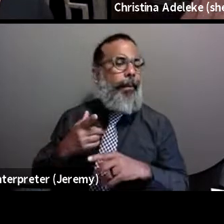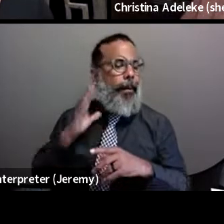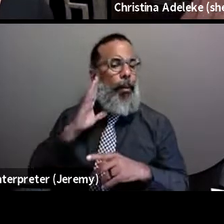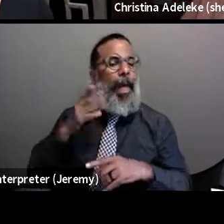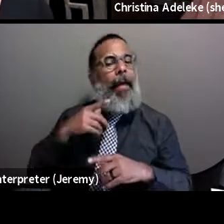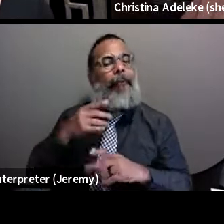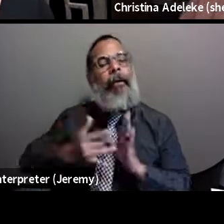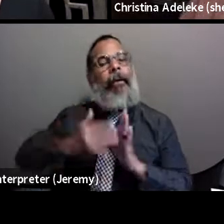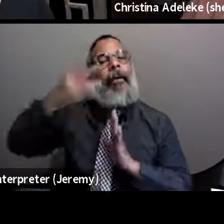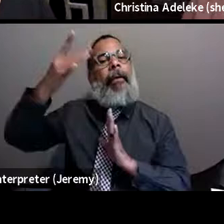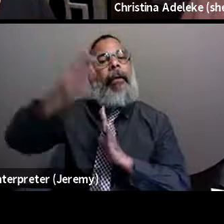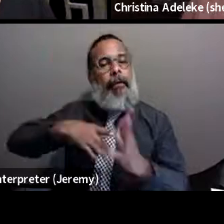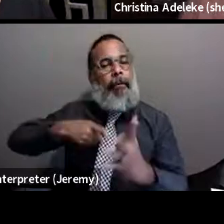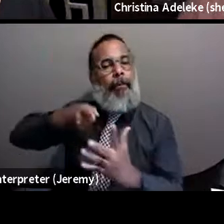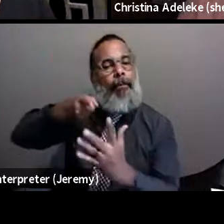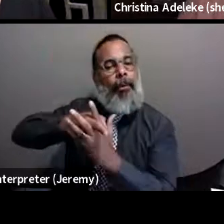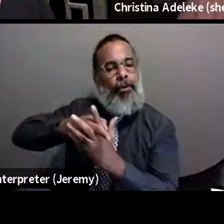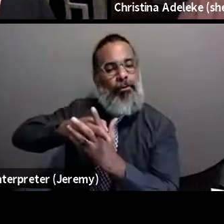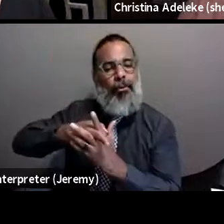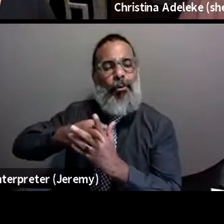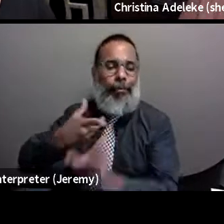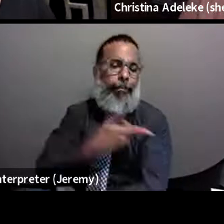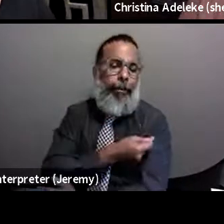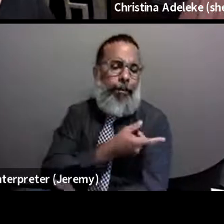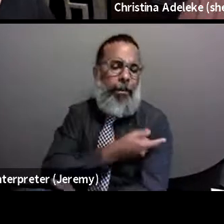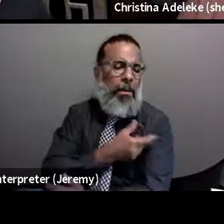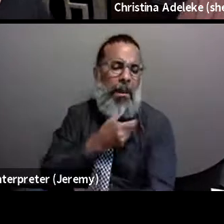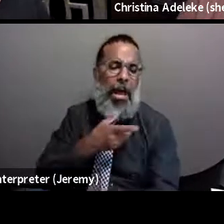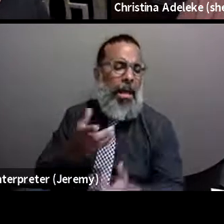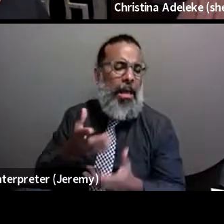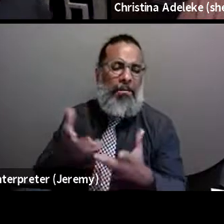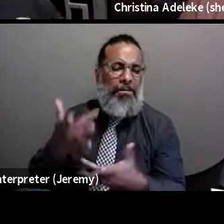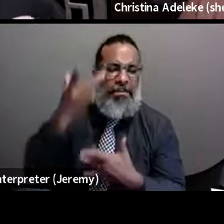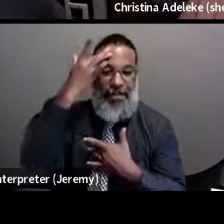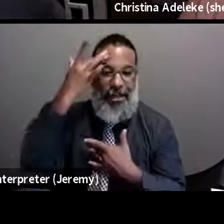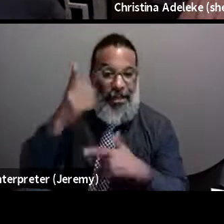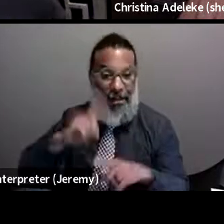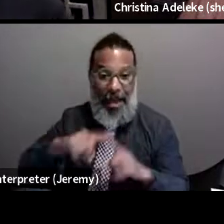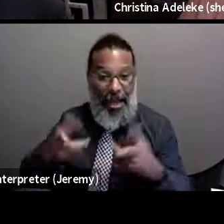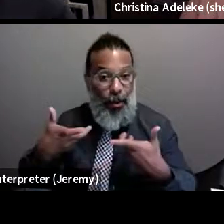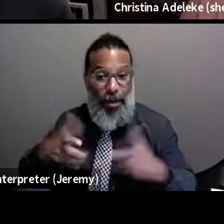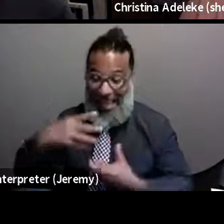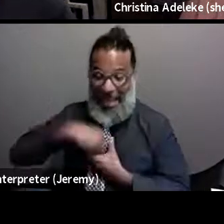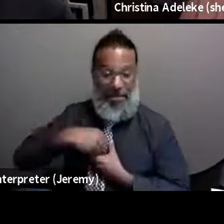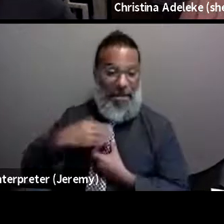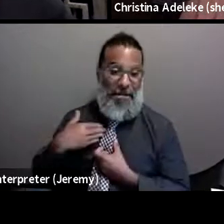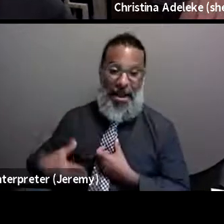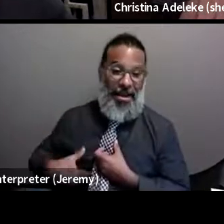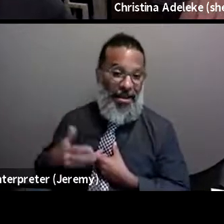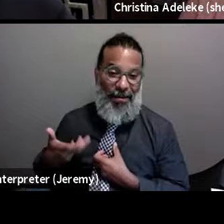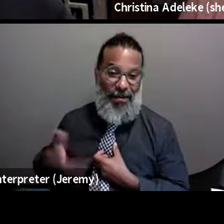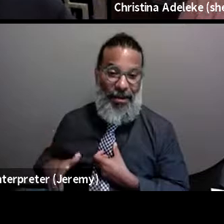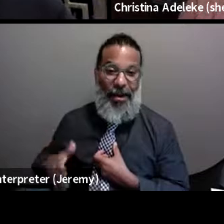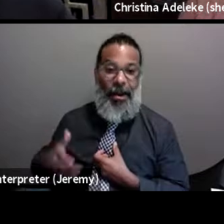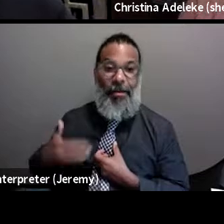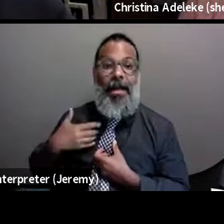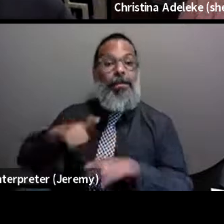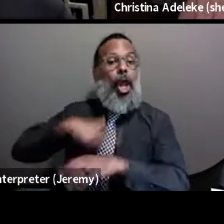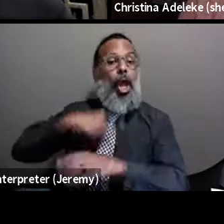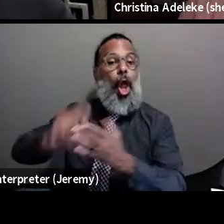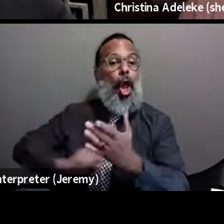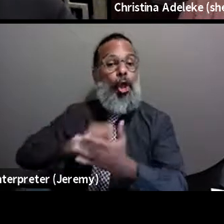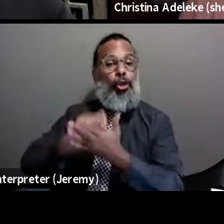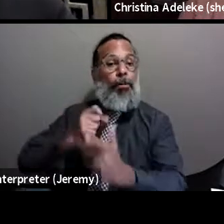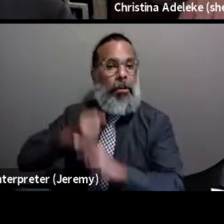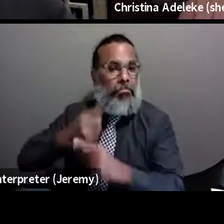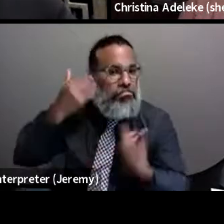you know, you're, you will not get that sick. But, you know, to start with, I don't want that in my body, because of the long terms of COVID, we